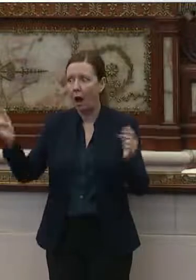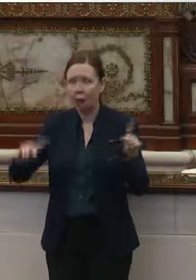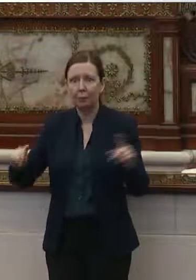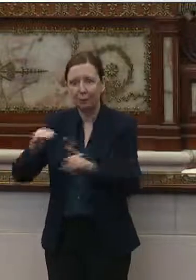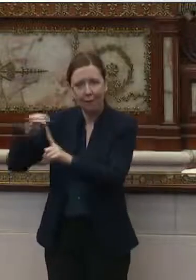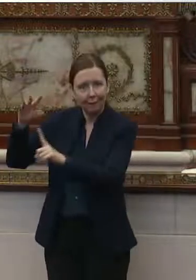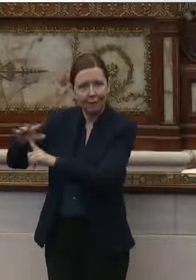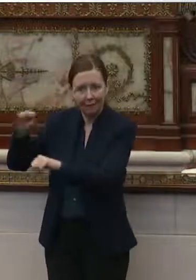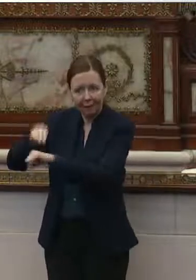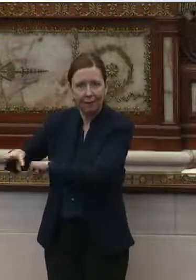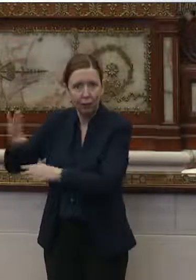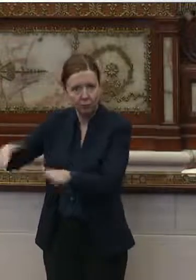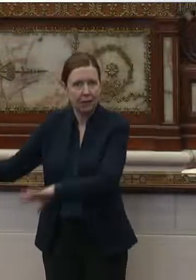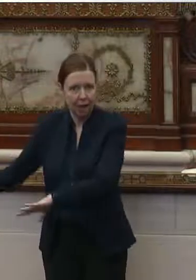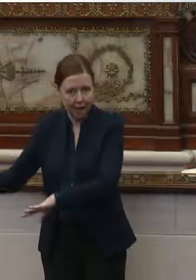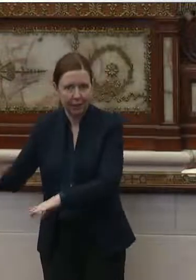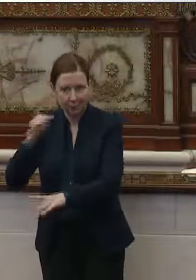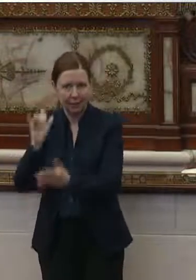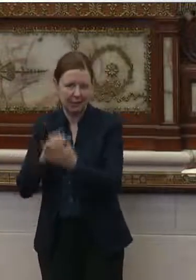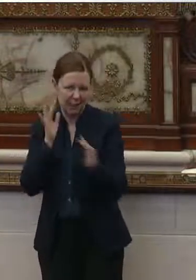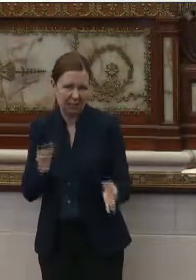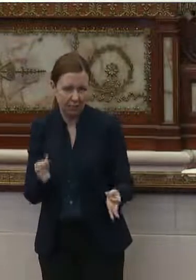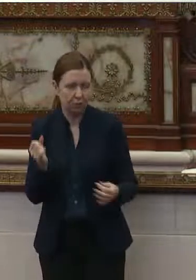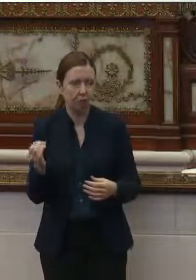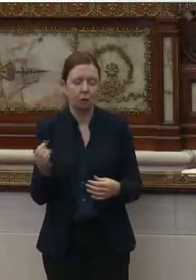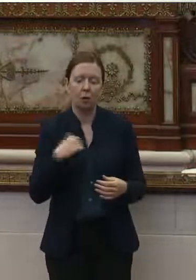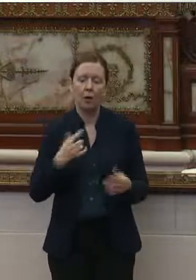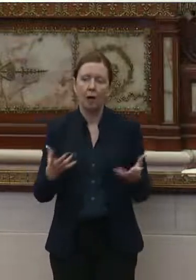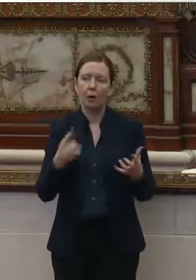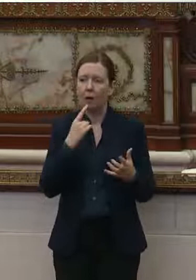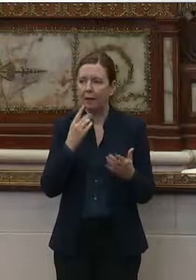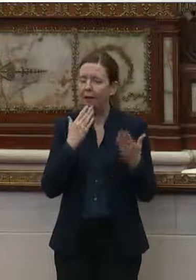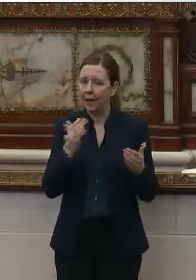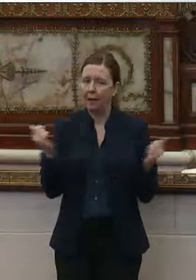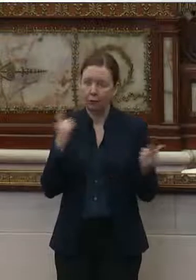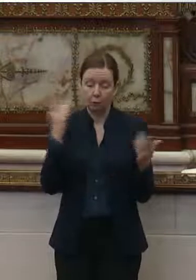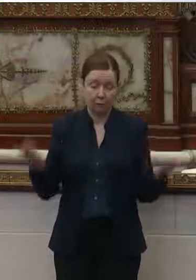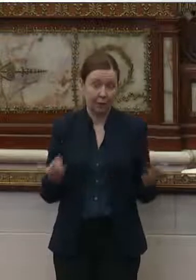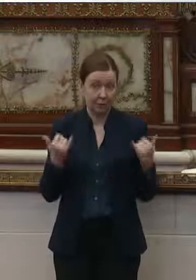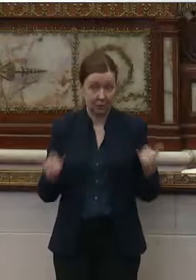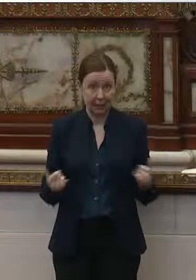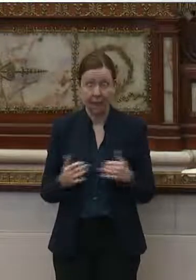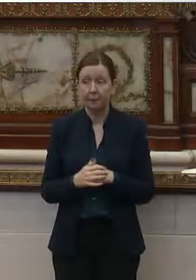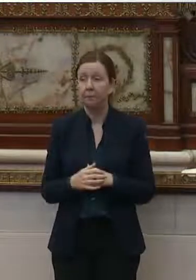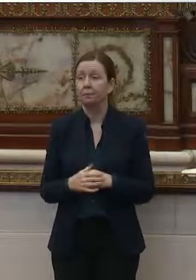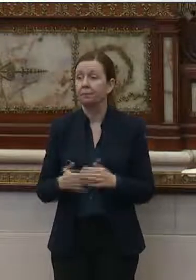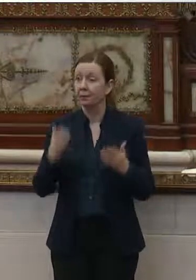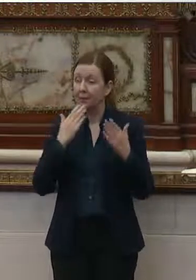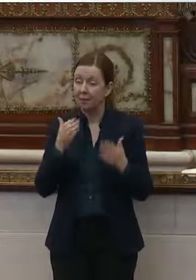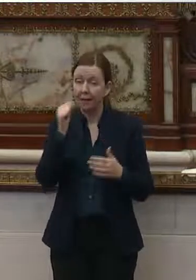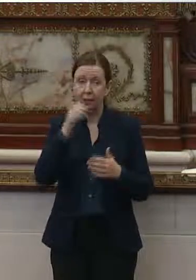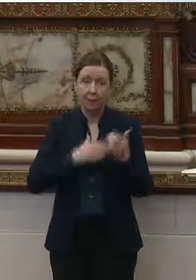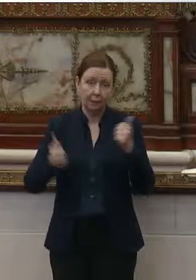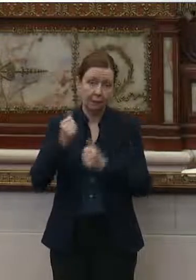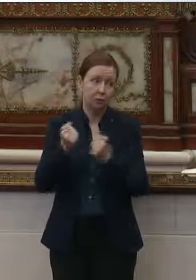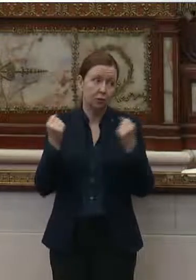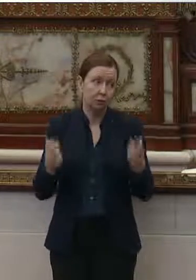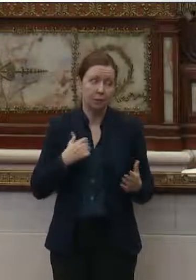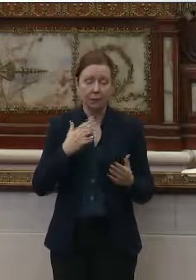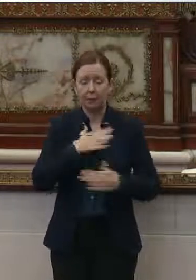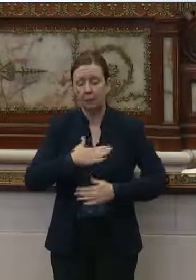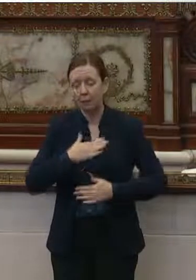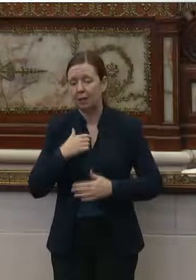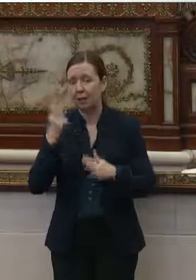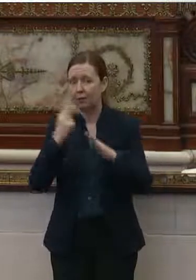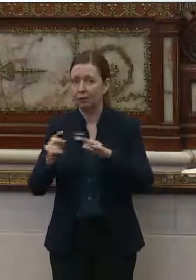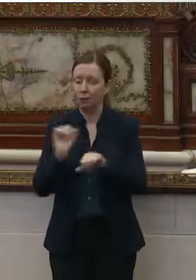consequentially will die because of that decision. So I want to thank everybody for being here today. Thank you, Madam Chair, so much. I appreciate it.